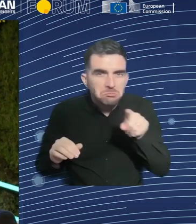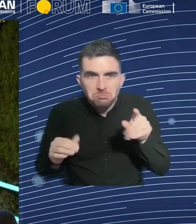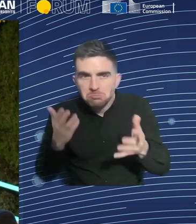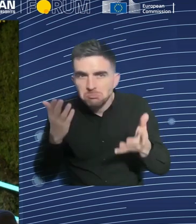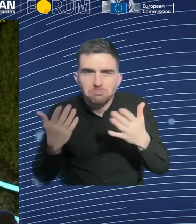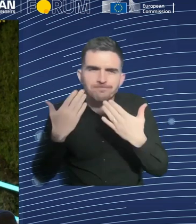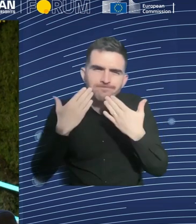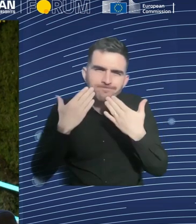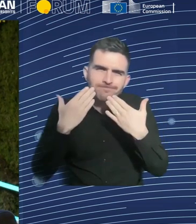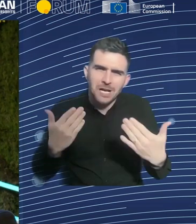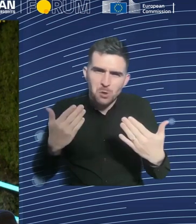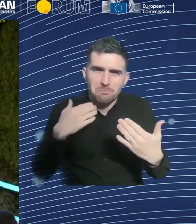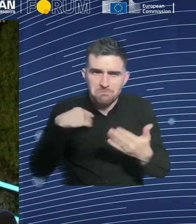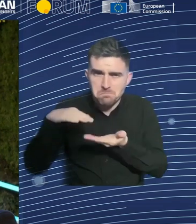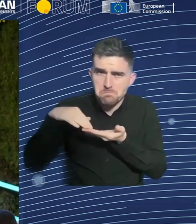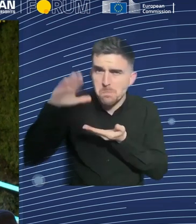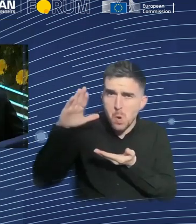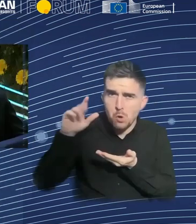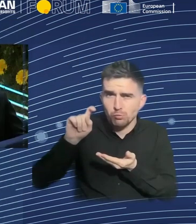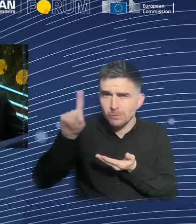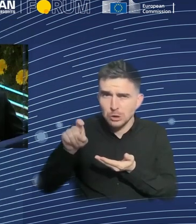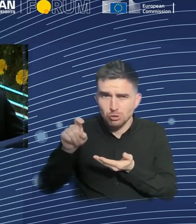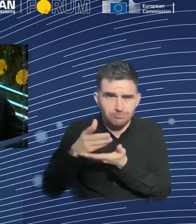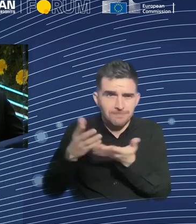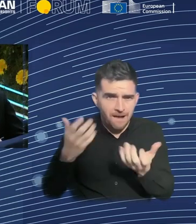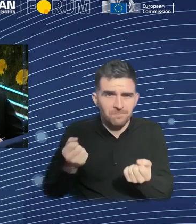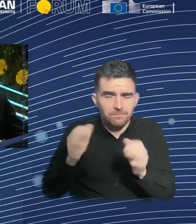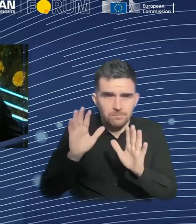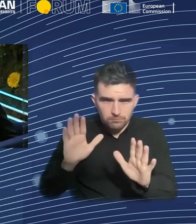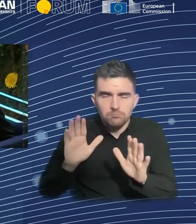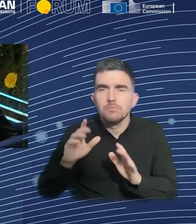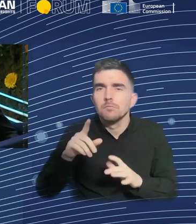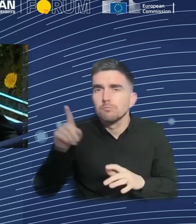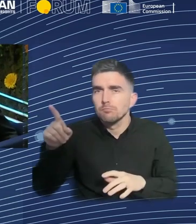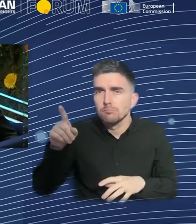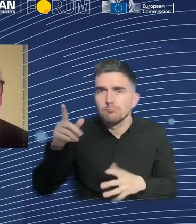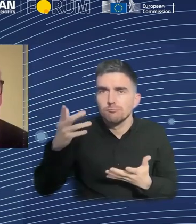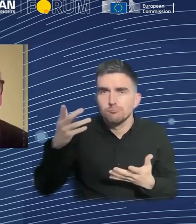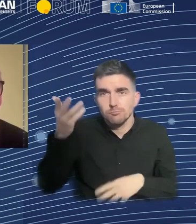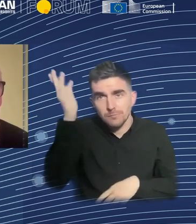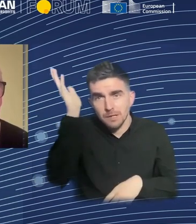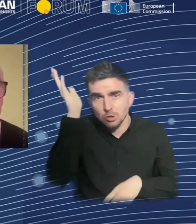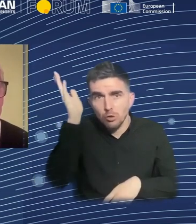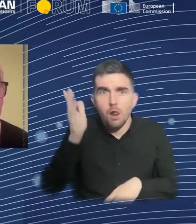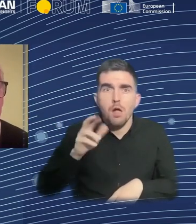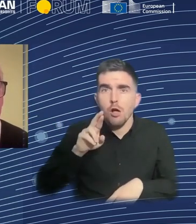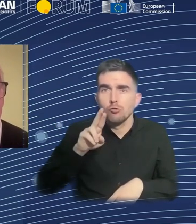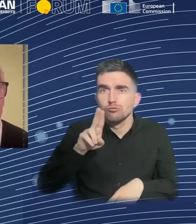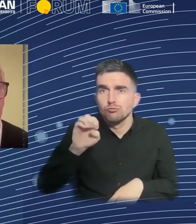with us. Professor Russell, can you hear me? Yes, I can hear you fine. Fantastic. So you are here with us.